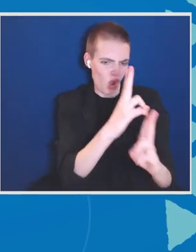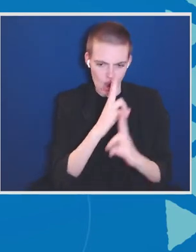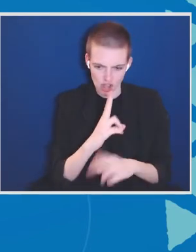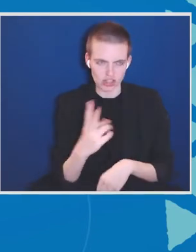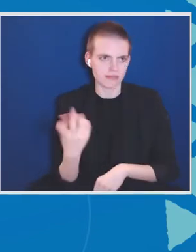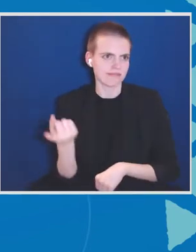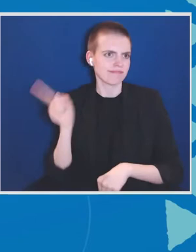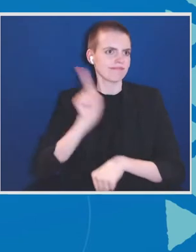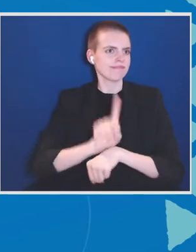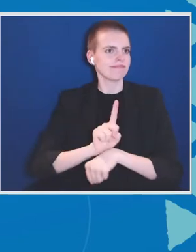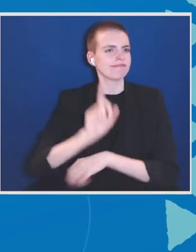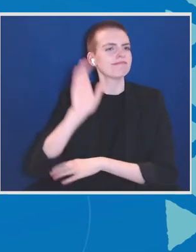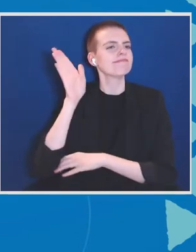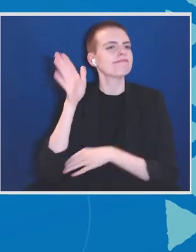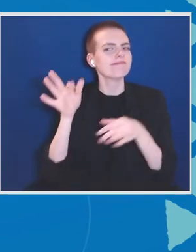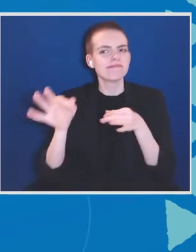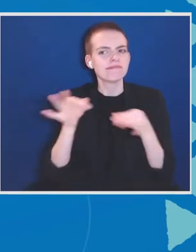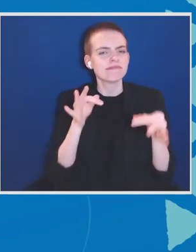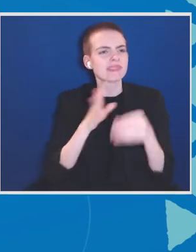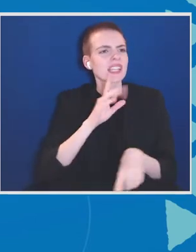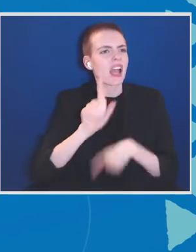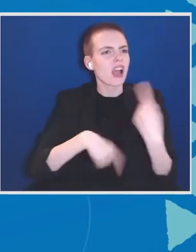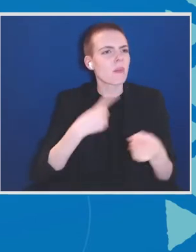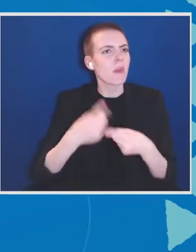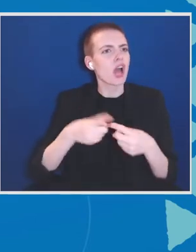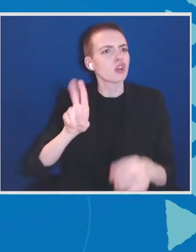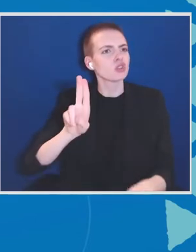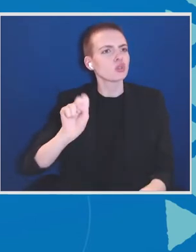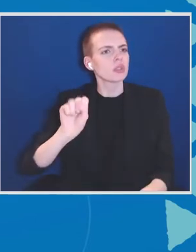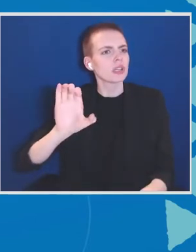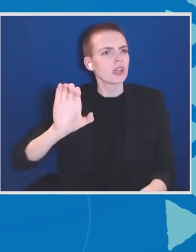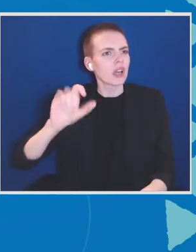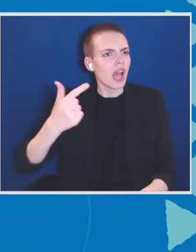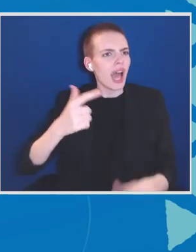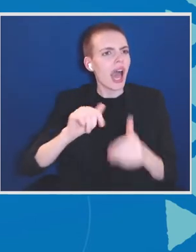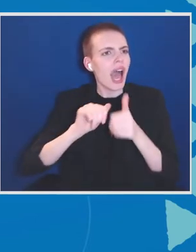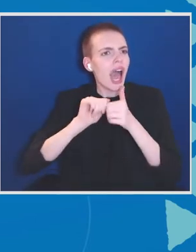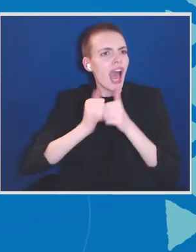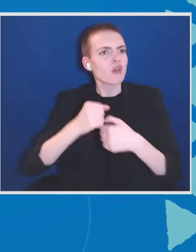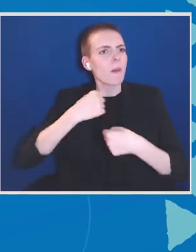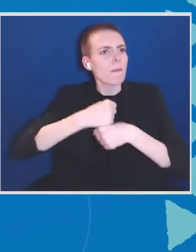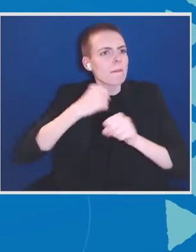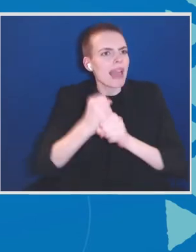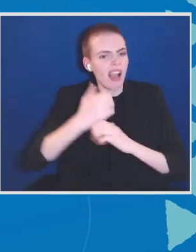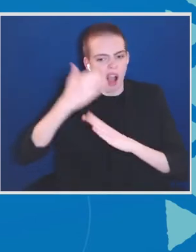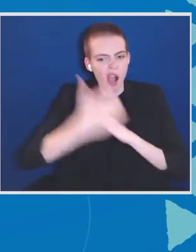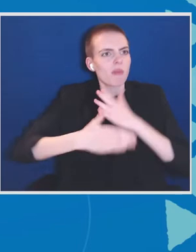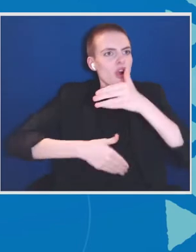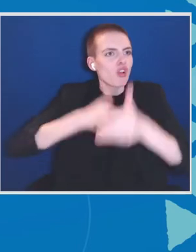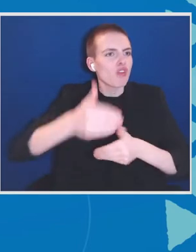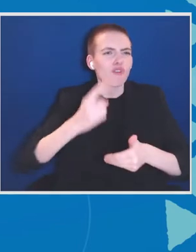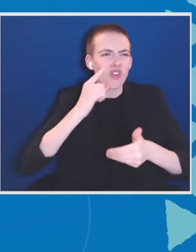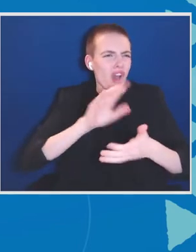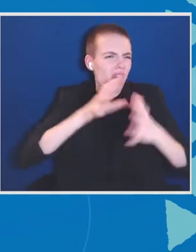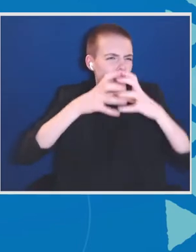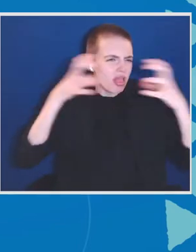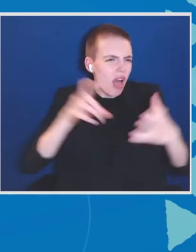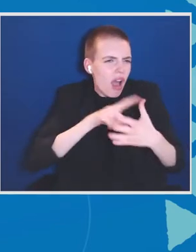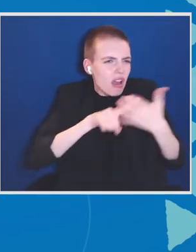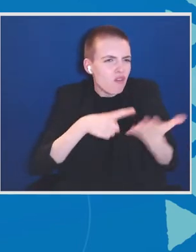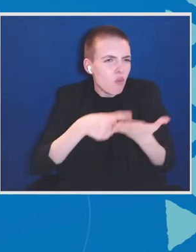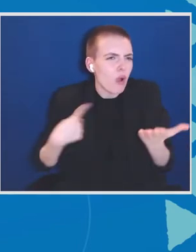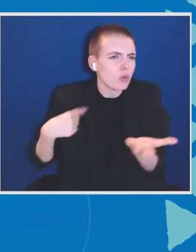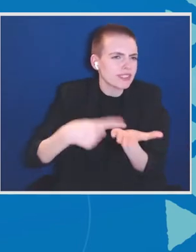about how the United States Coast Guard is operationalizing a lot of what we have talked about so far during this just fantastic